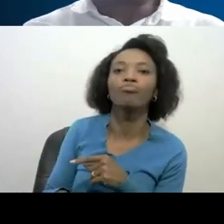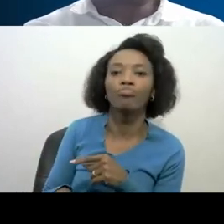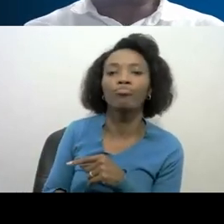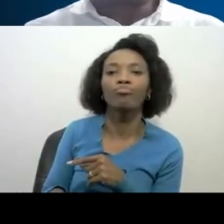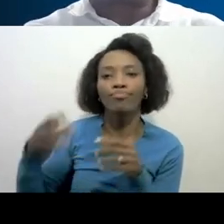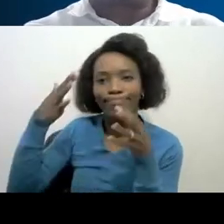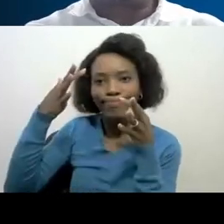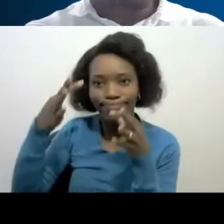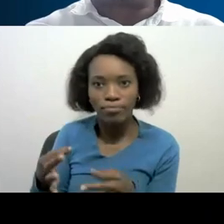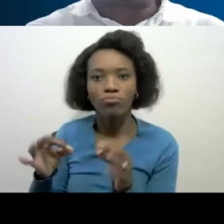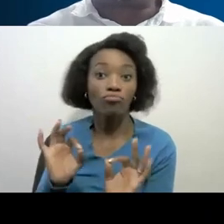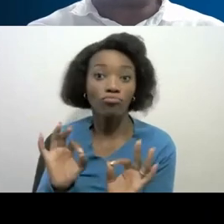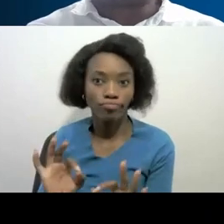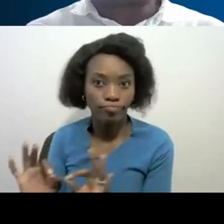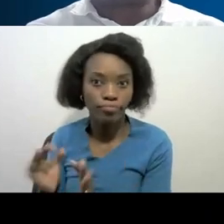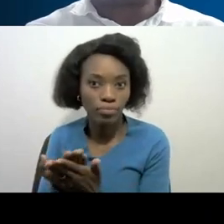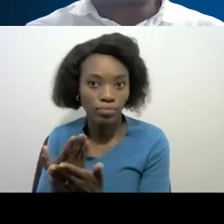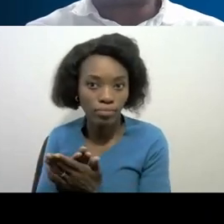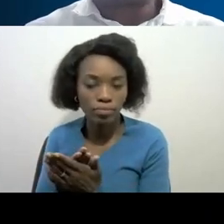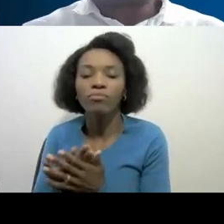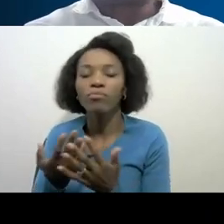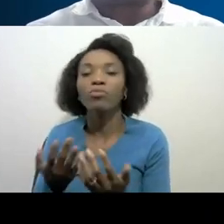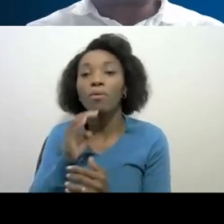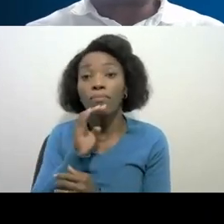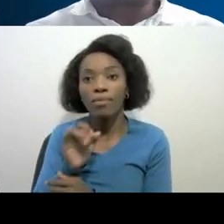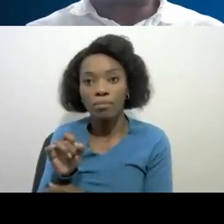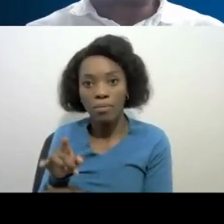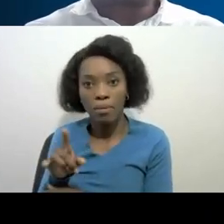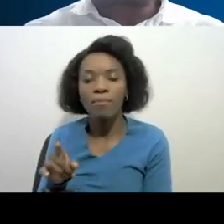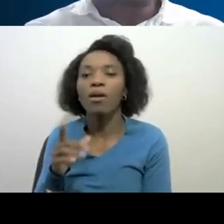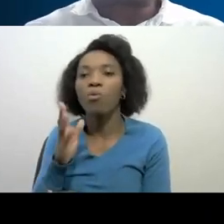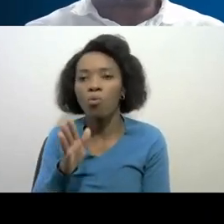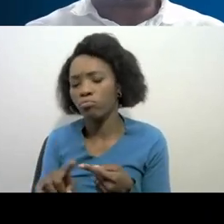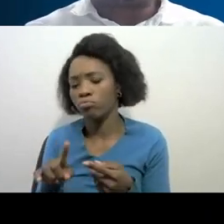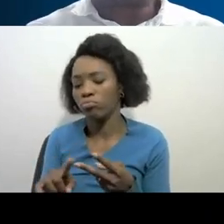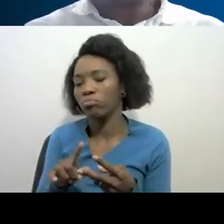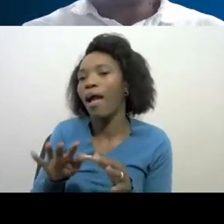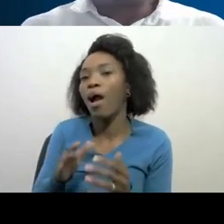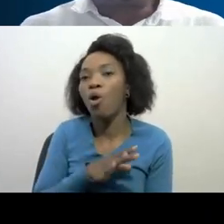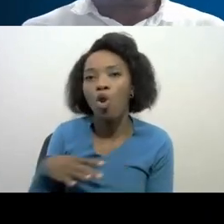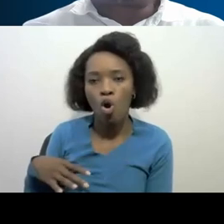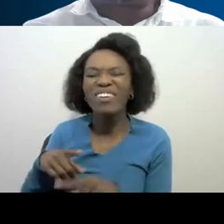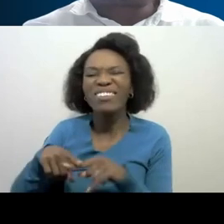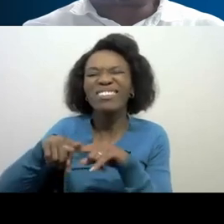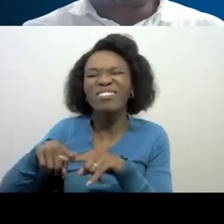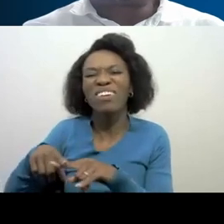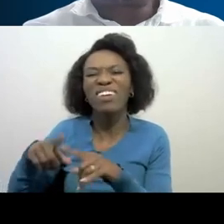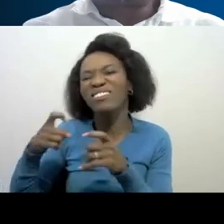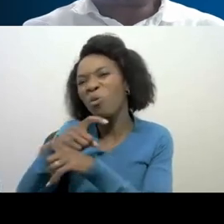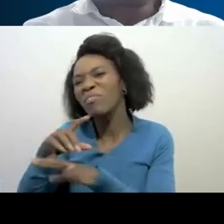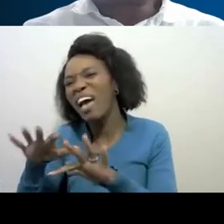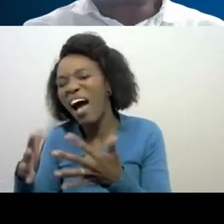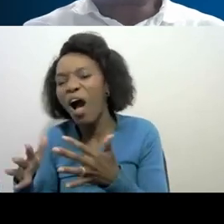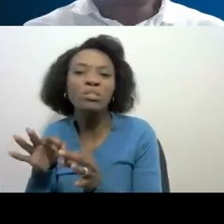appropriate decision so those would be the determining factors in terms of how long we should take but under normal circumstances